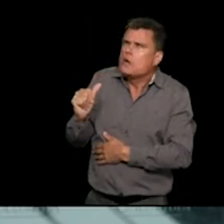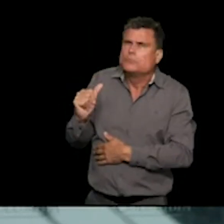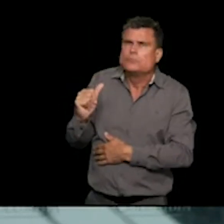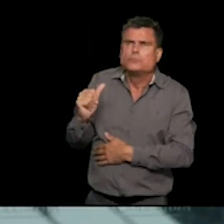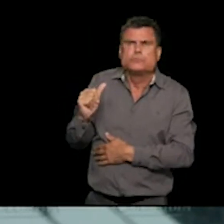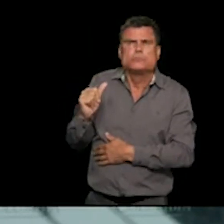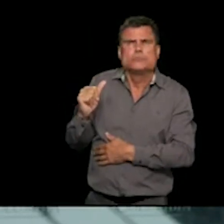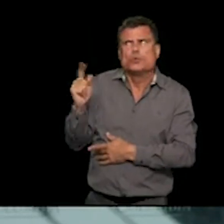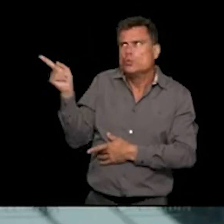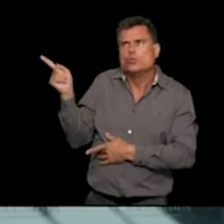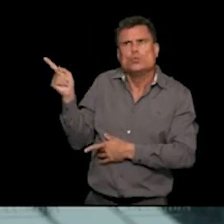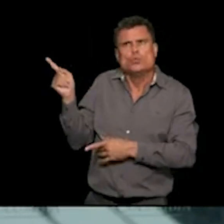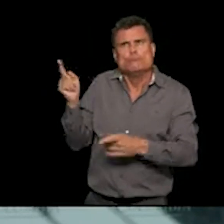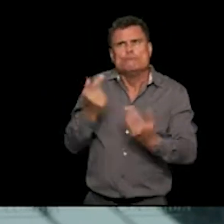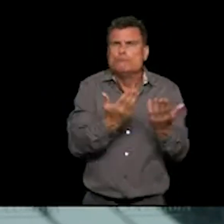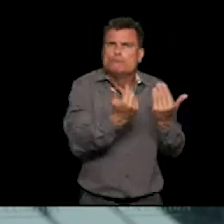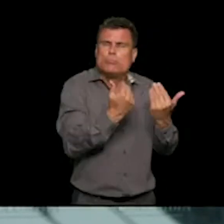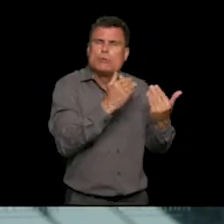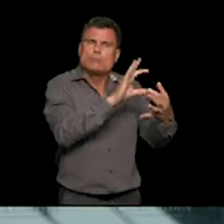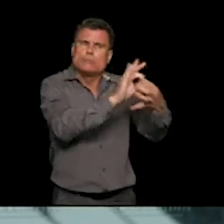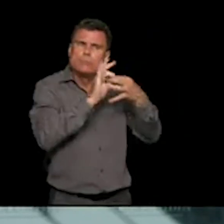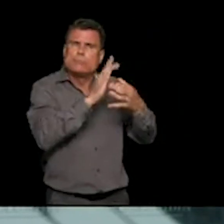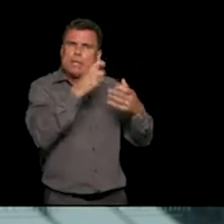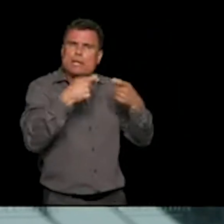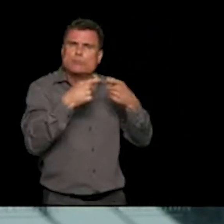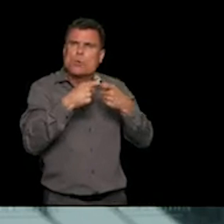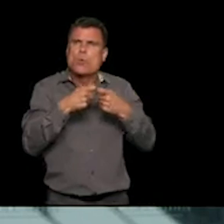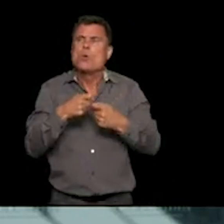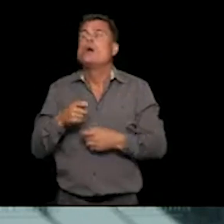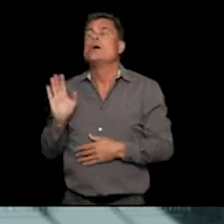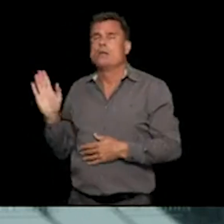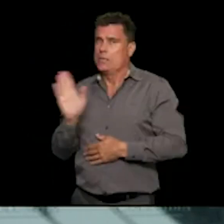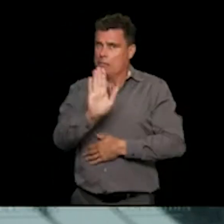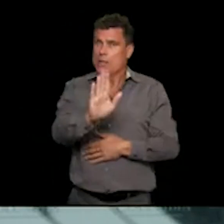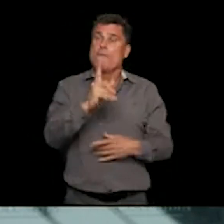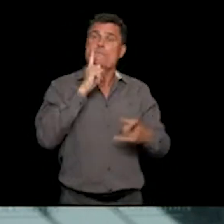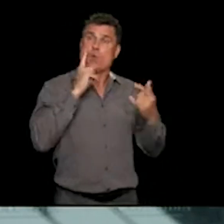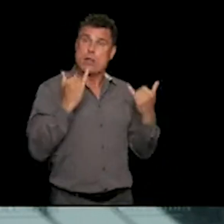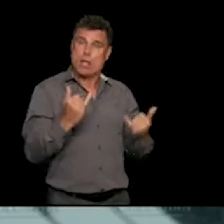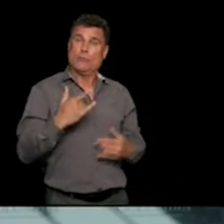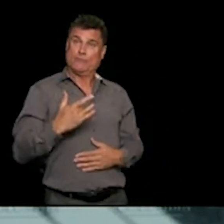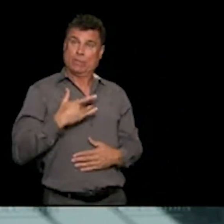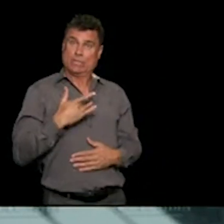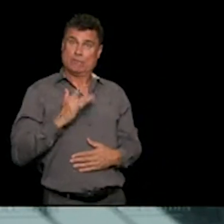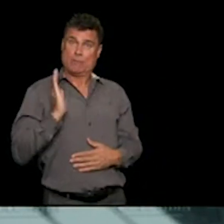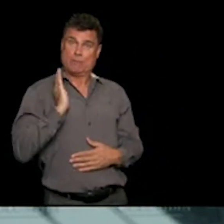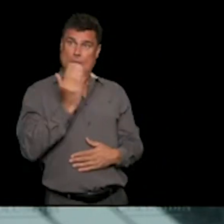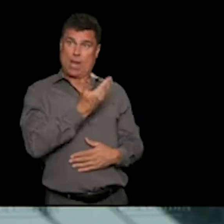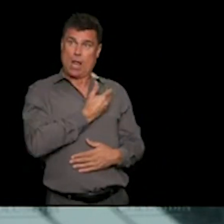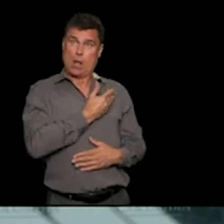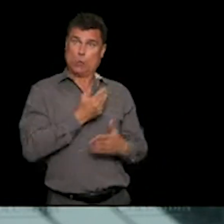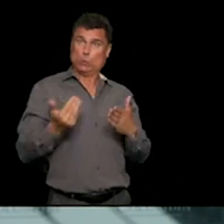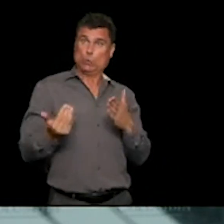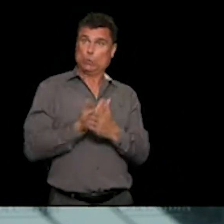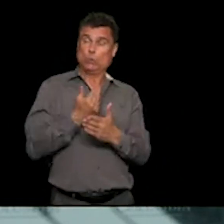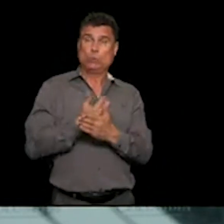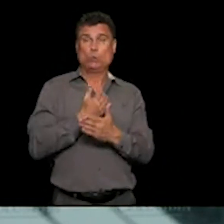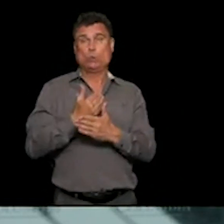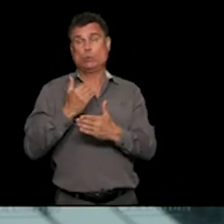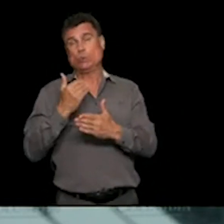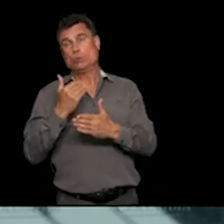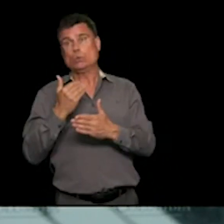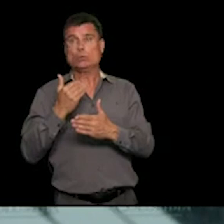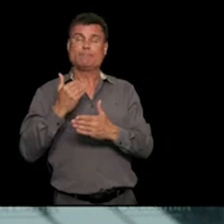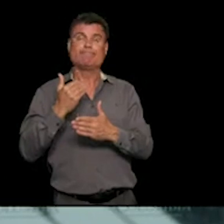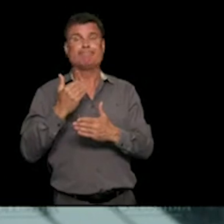response to be able to deal with the situation. And we think that the as